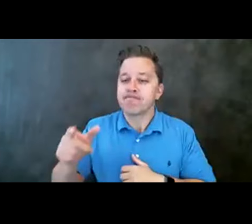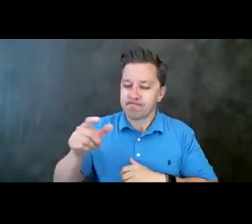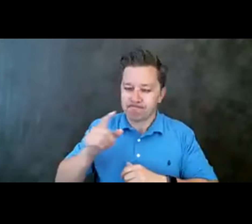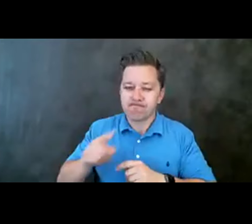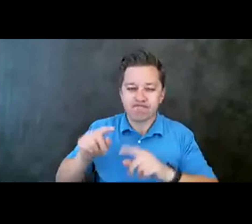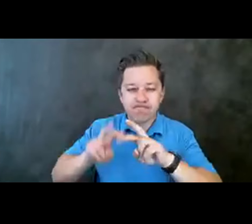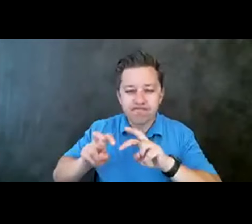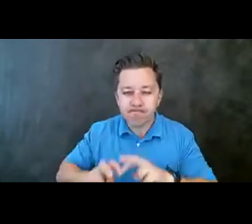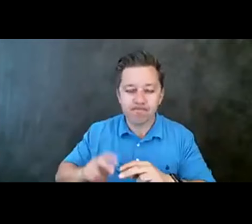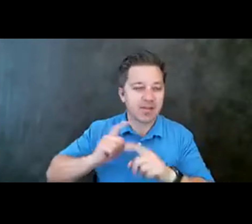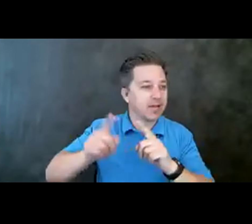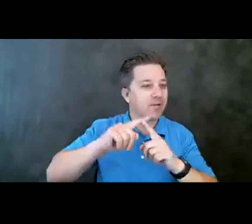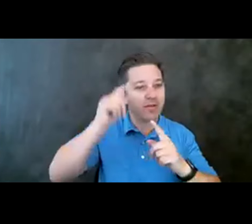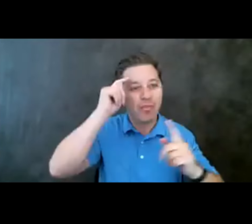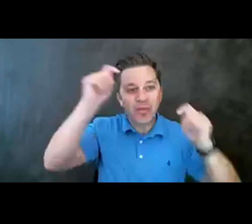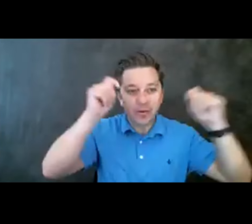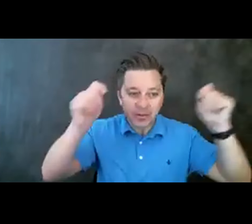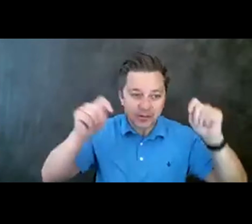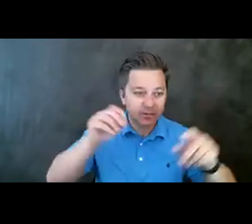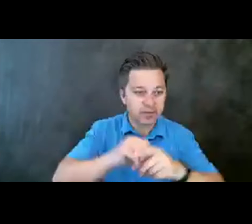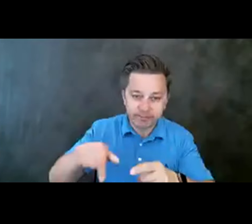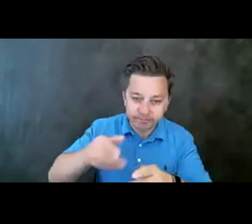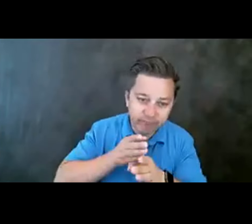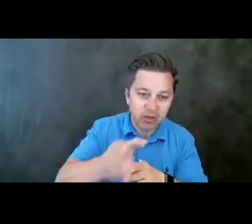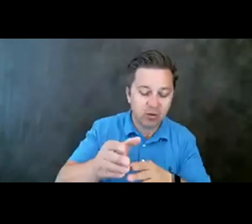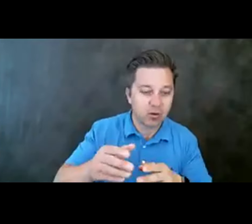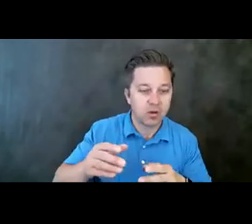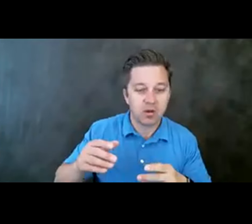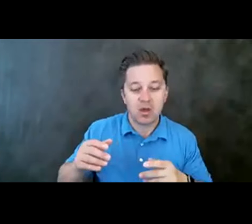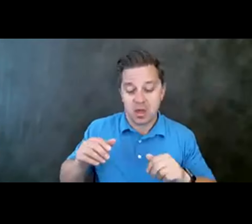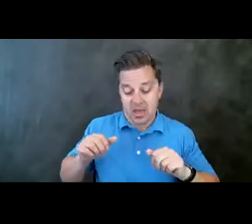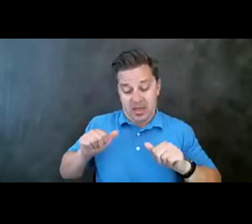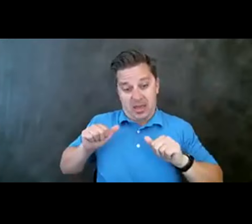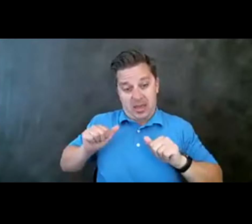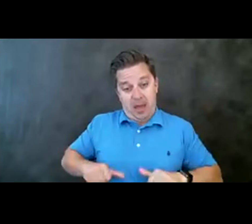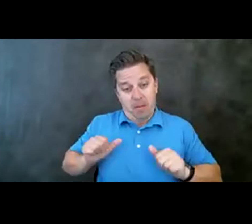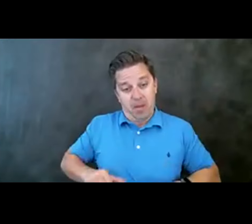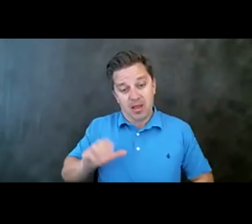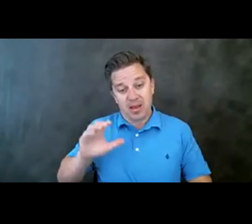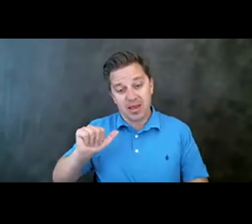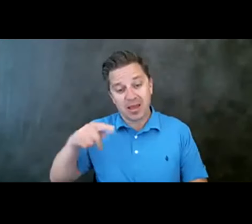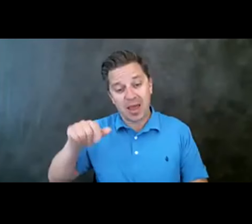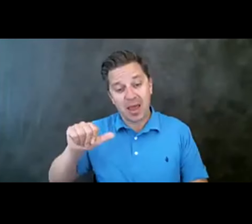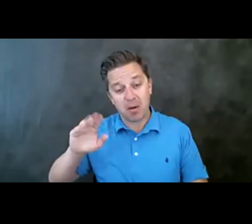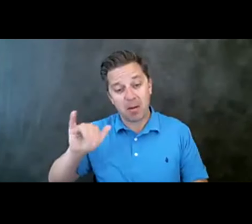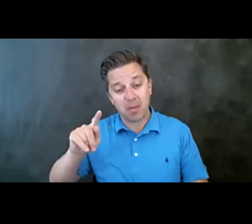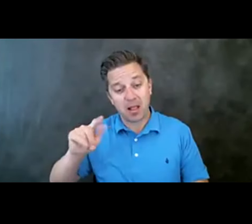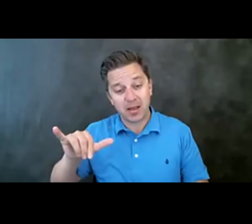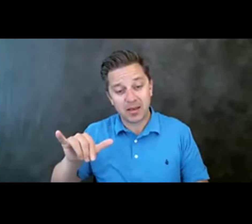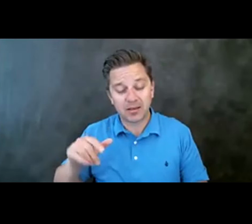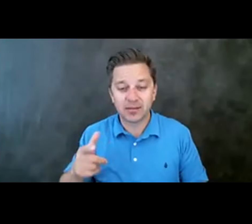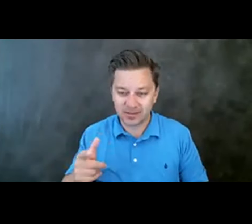into the theories in the field, capability is one of the key factors that separates someone from having